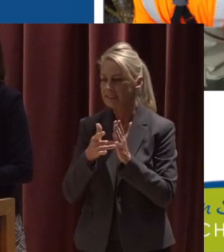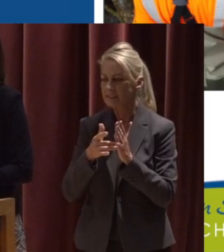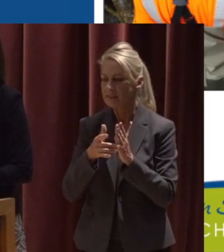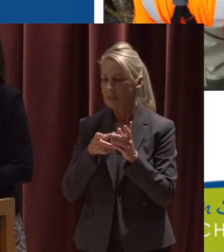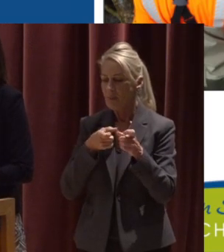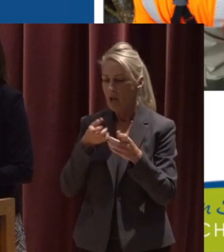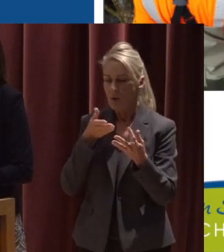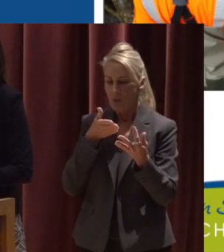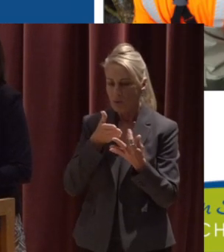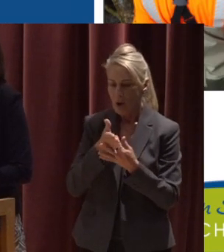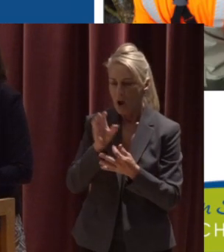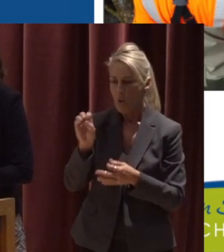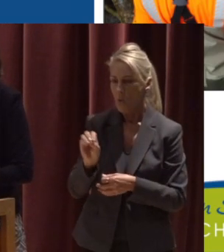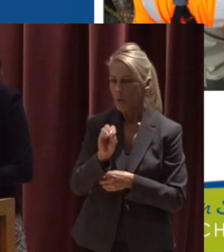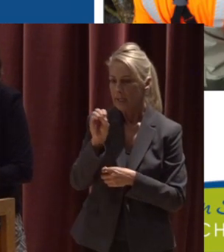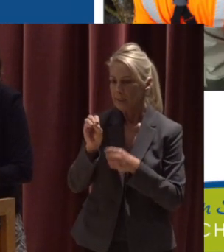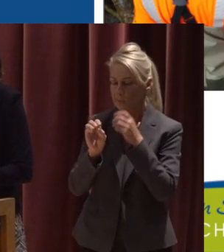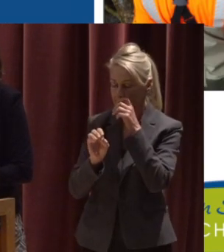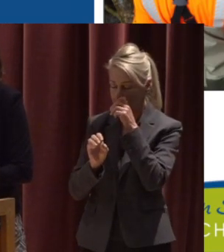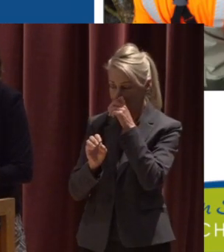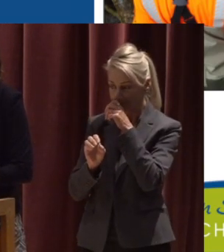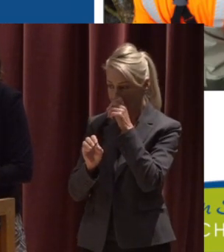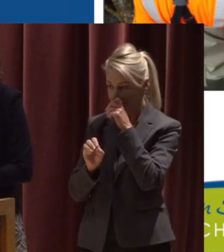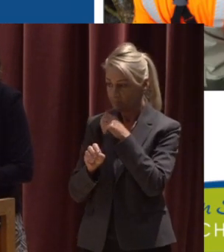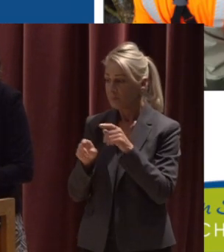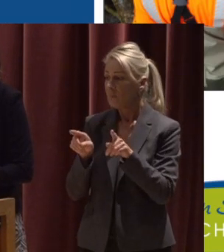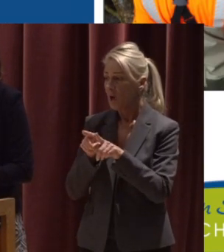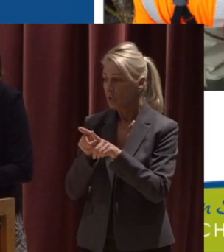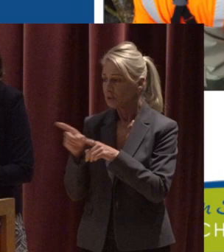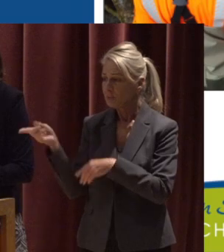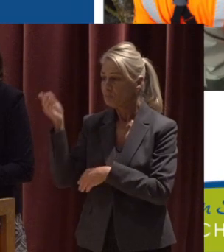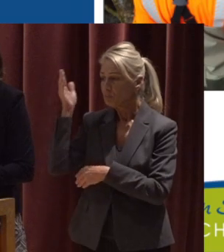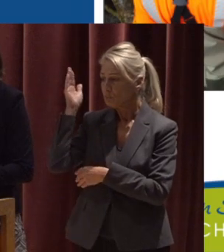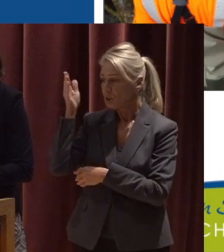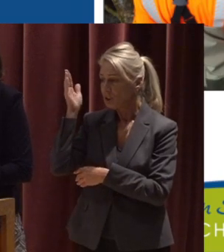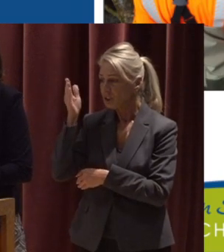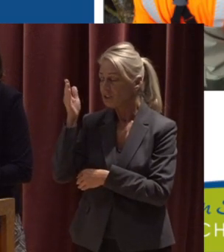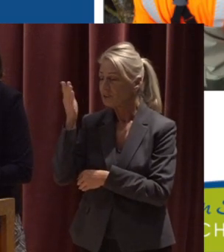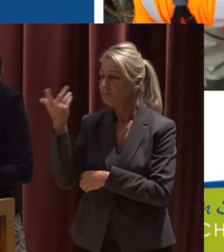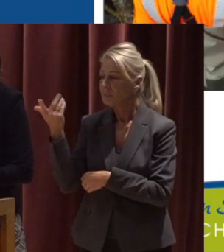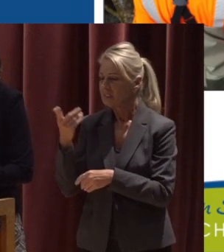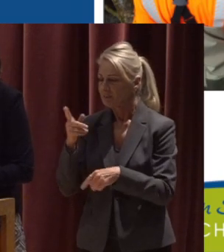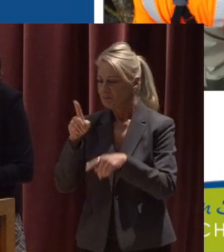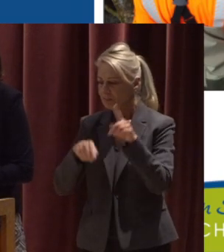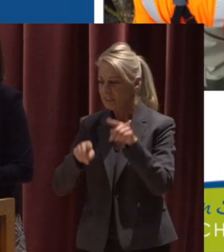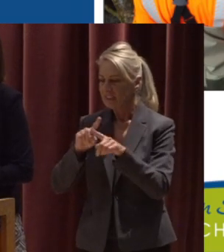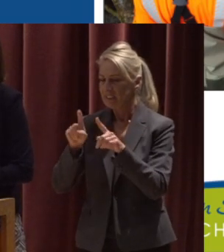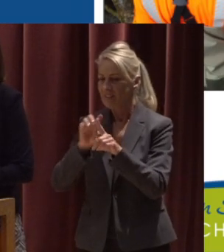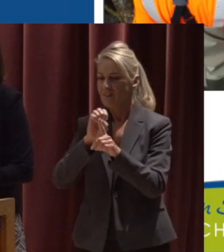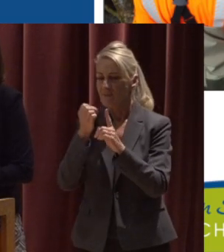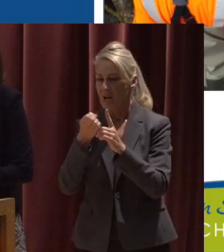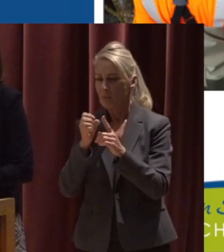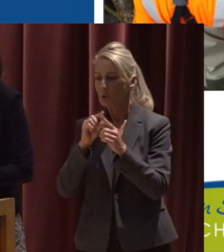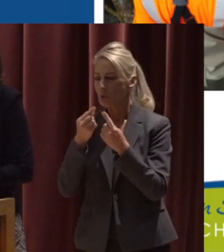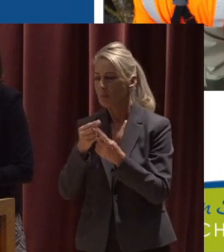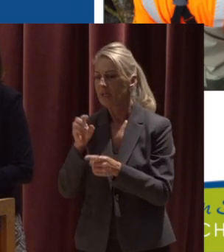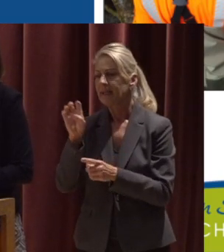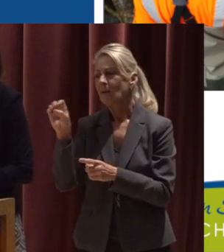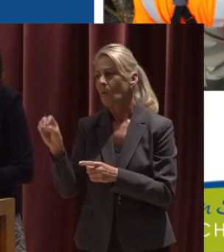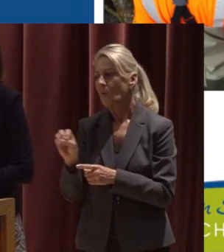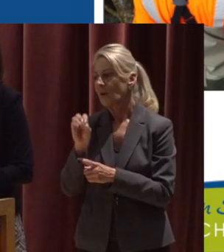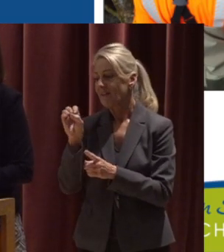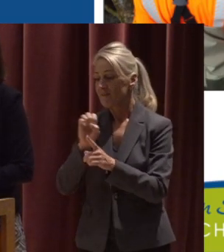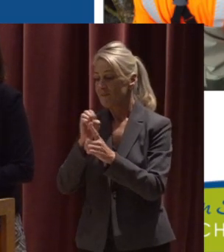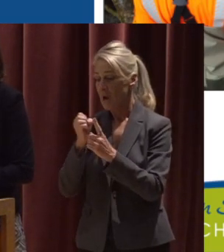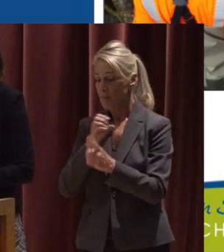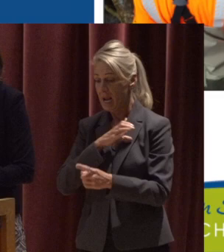Oregon They also get presentations by various other environmental groups Such as the Oregon Environmental Council came